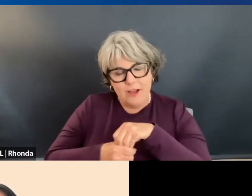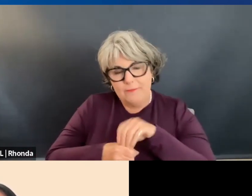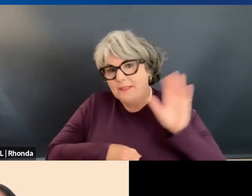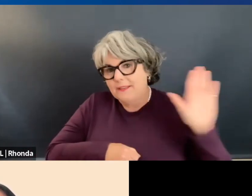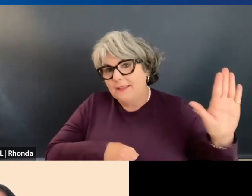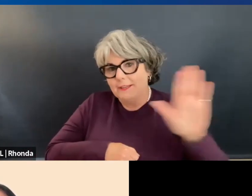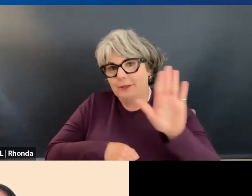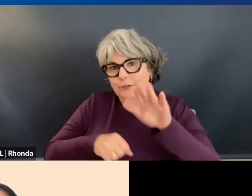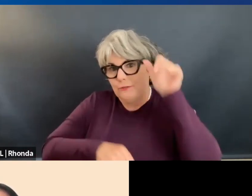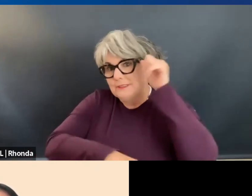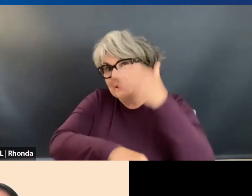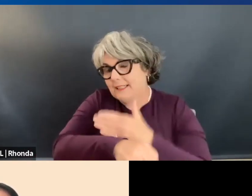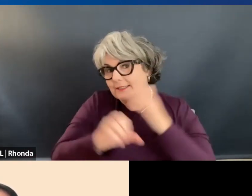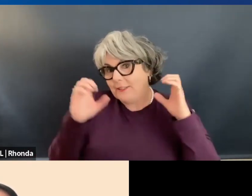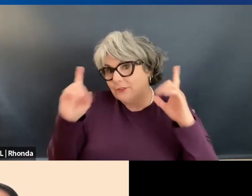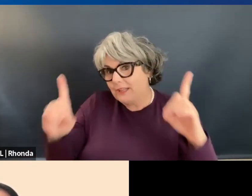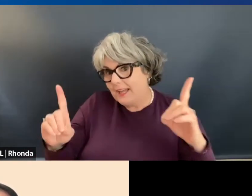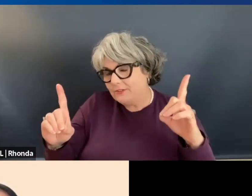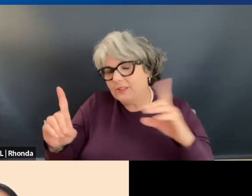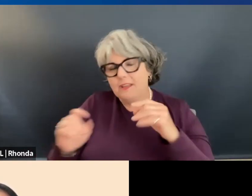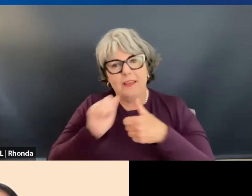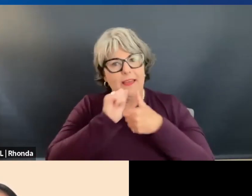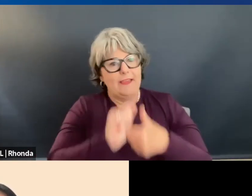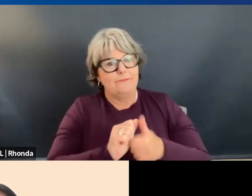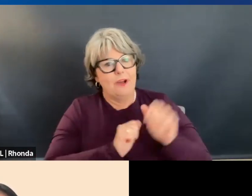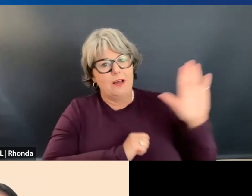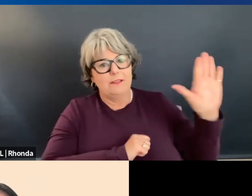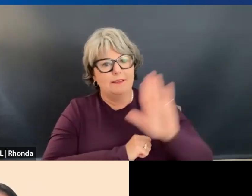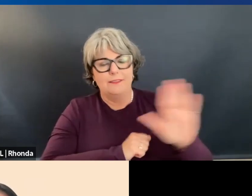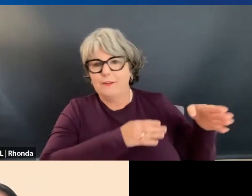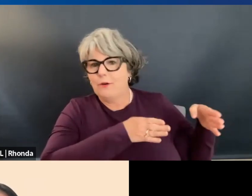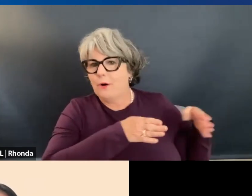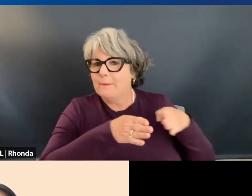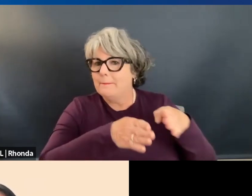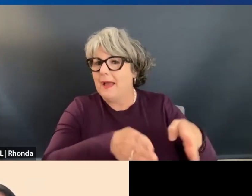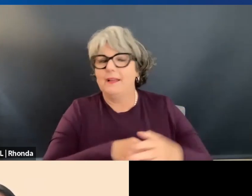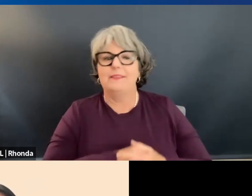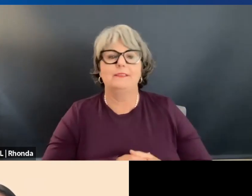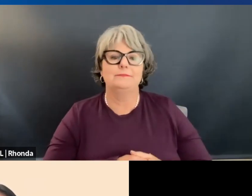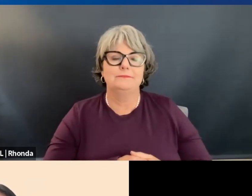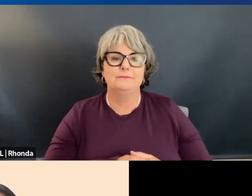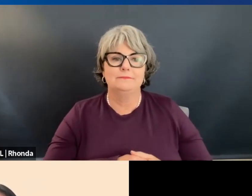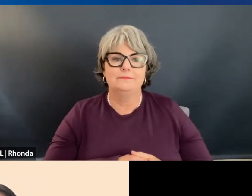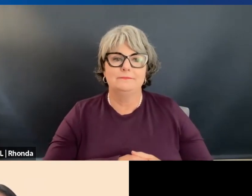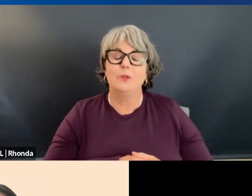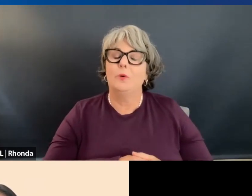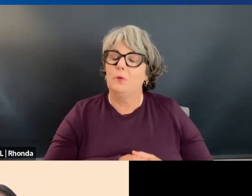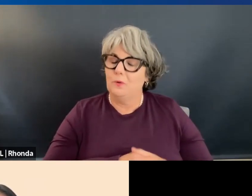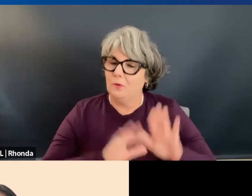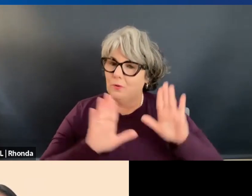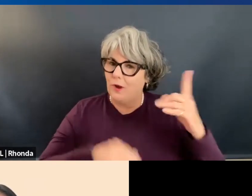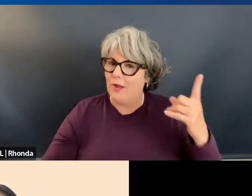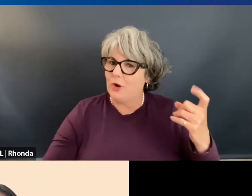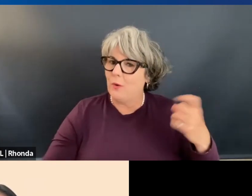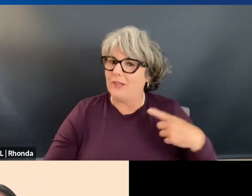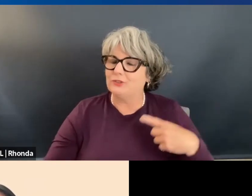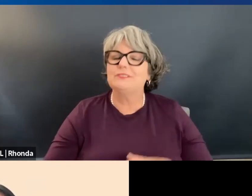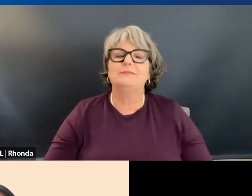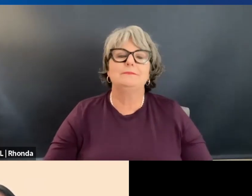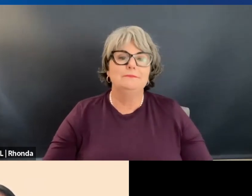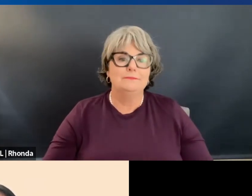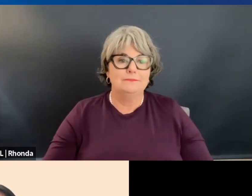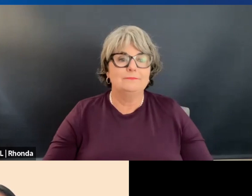their education and letting them follow their own path? Yeah, that's a great question. As I said before,